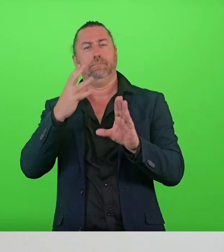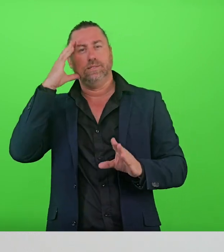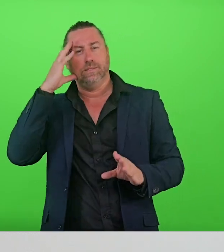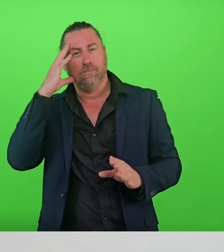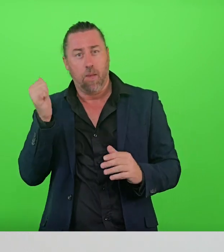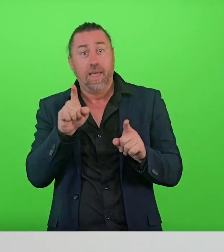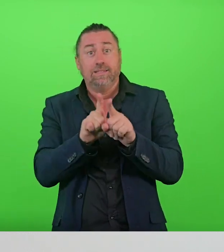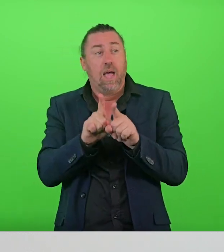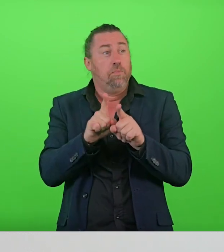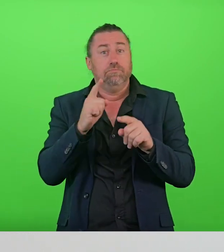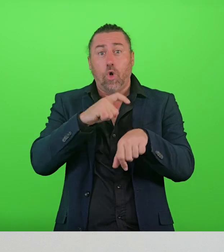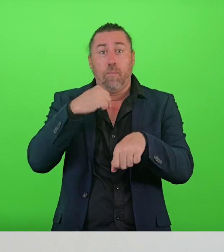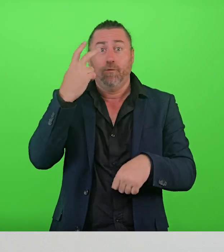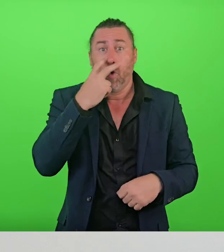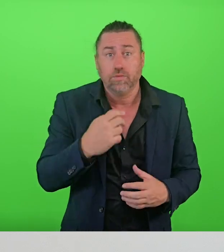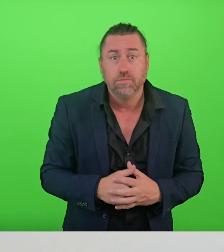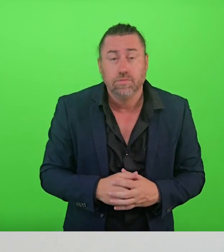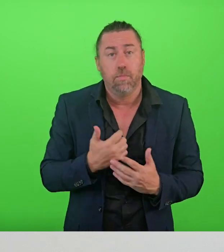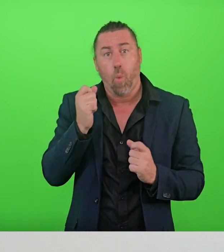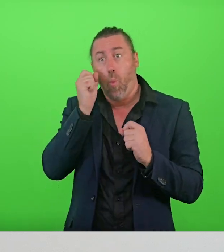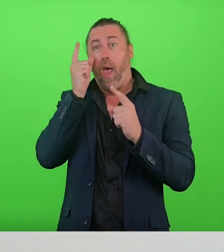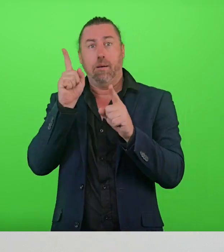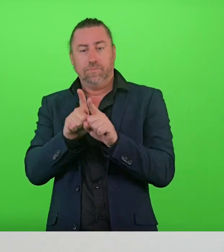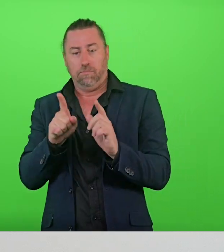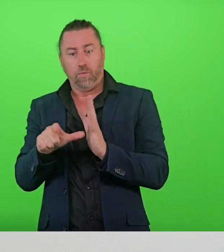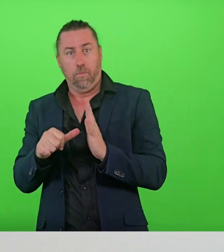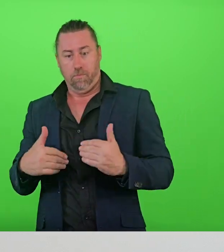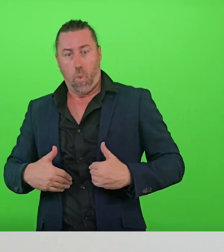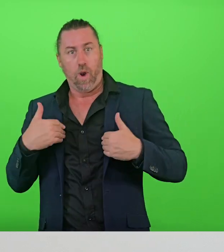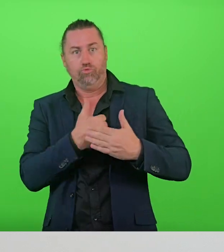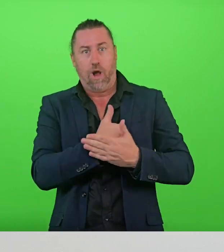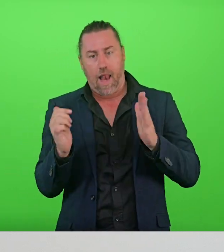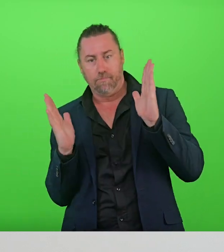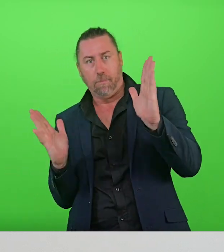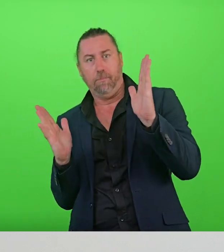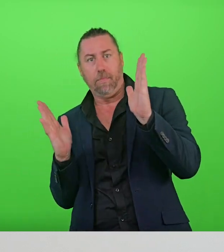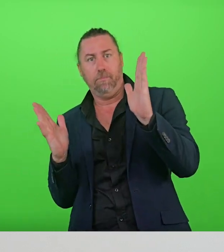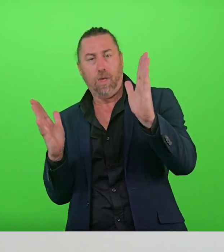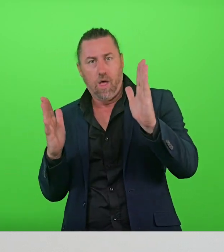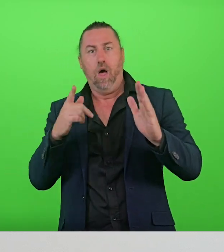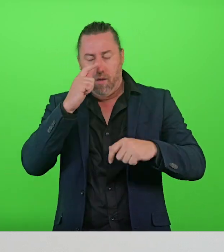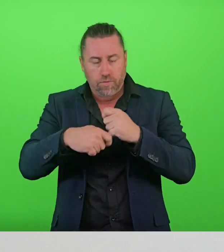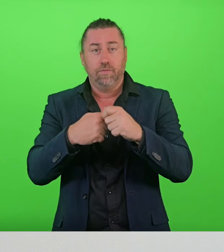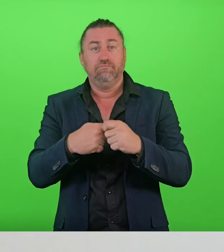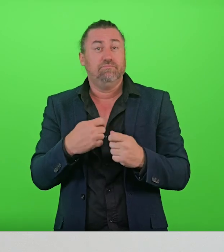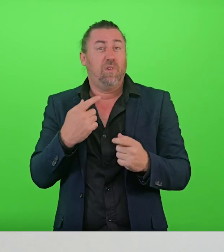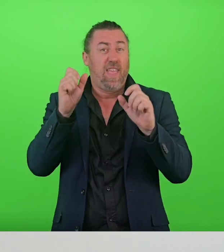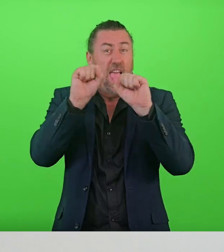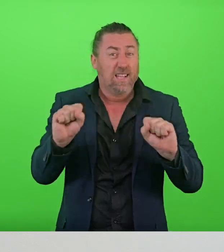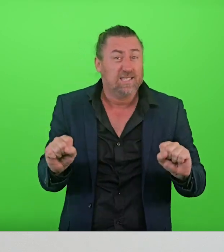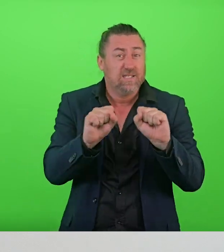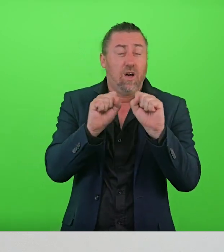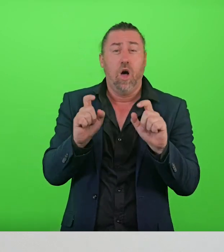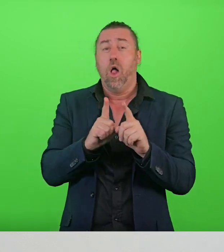going to bed at the same time every night, waking up at about the same time every morning. Evidence shows that doing exercise,